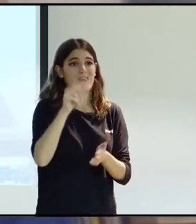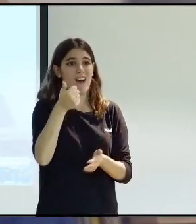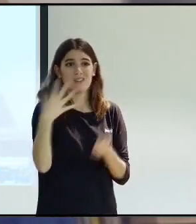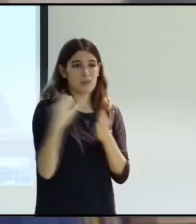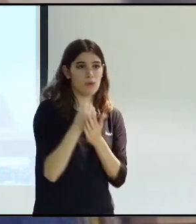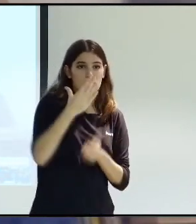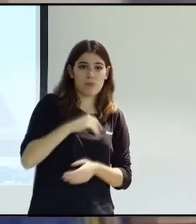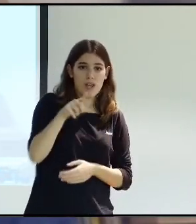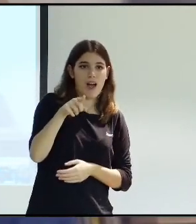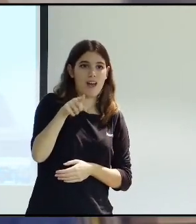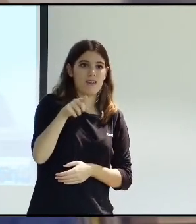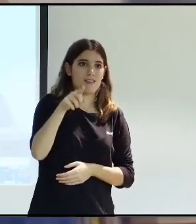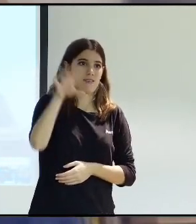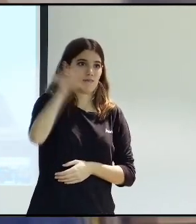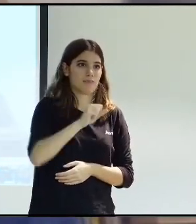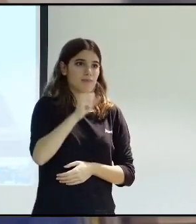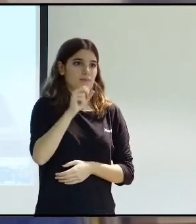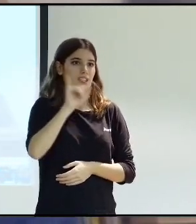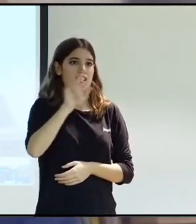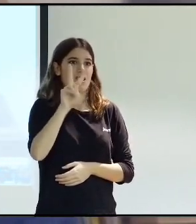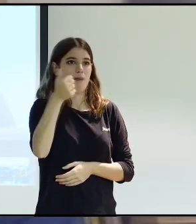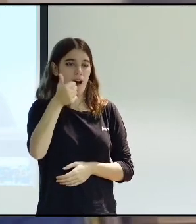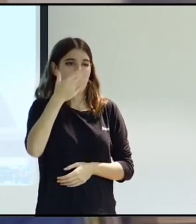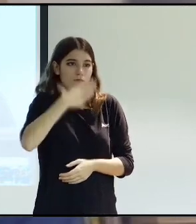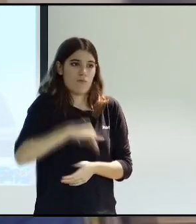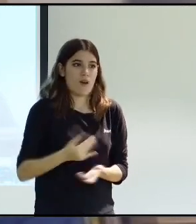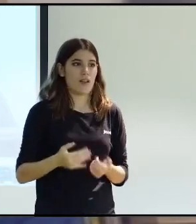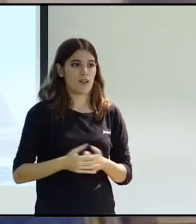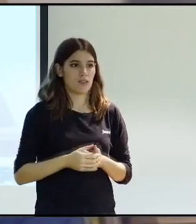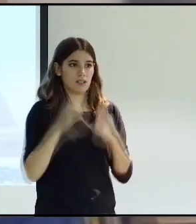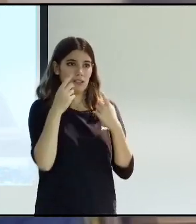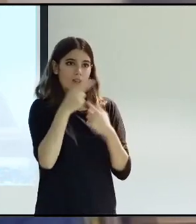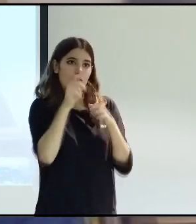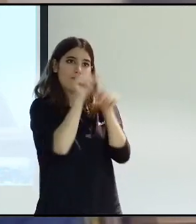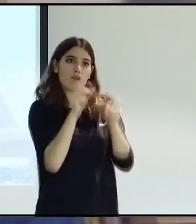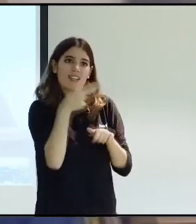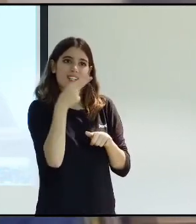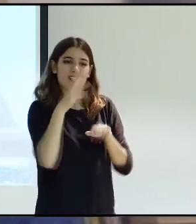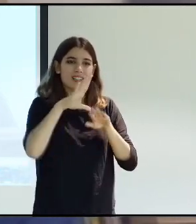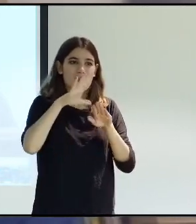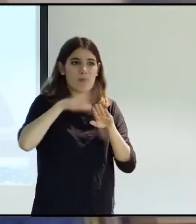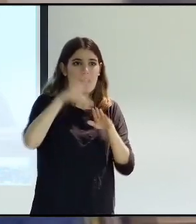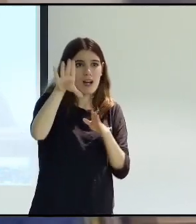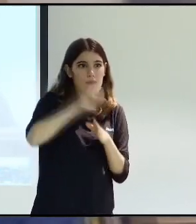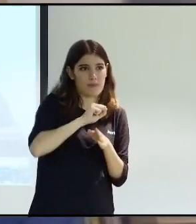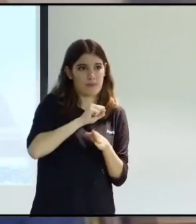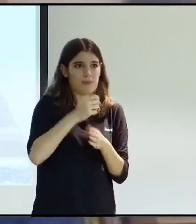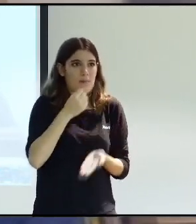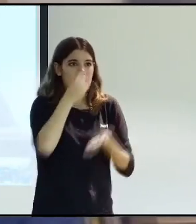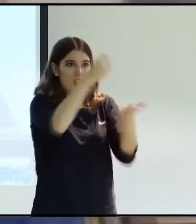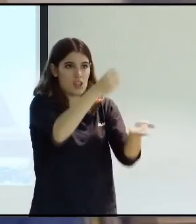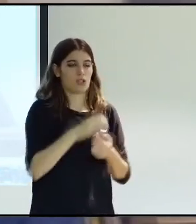pays VAT, so this would be certainly interesting